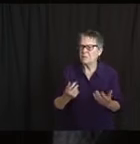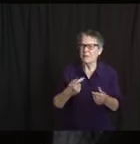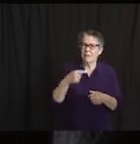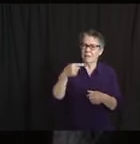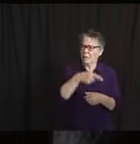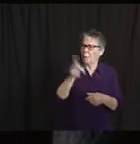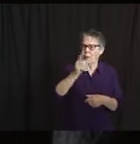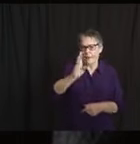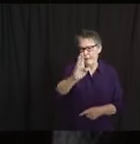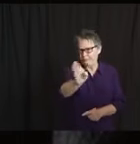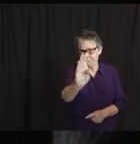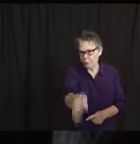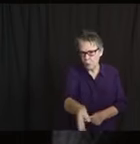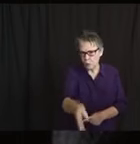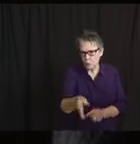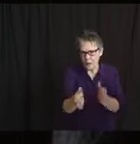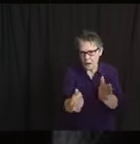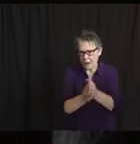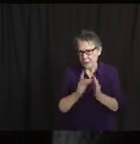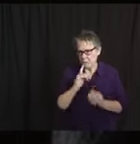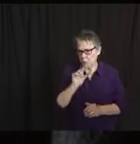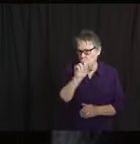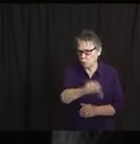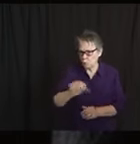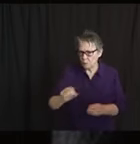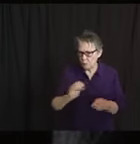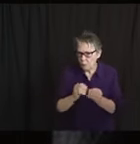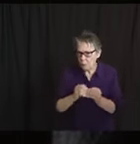you know, other personal, you know,